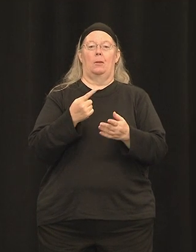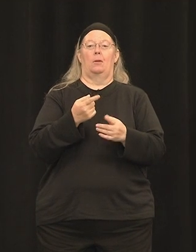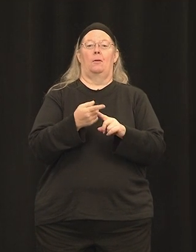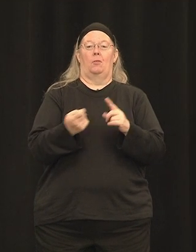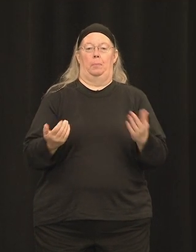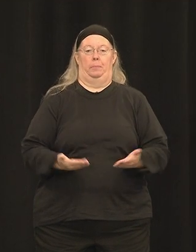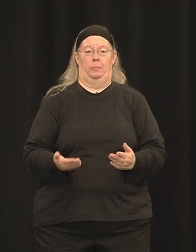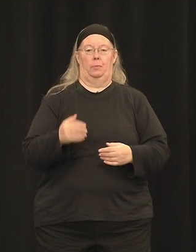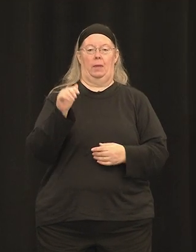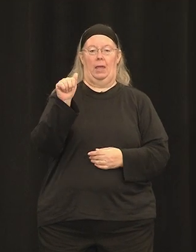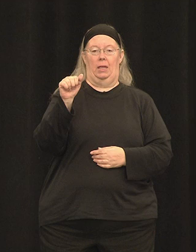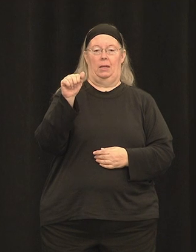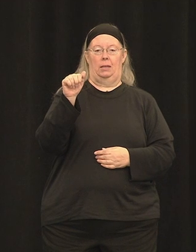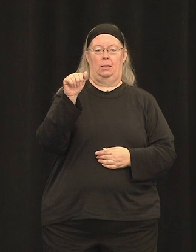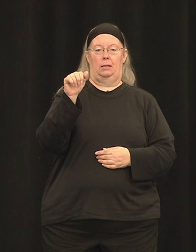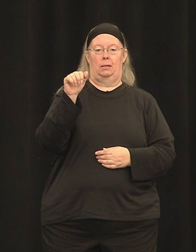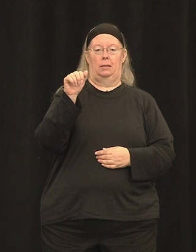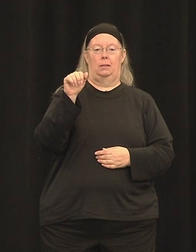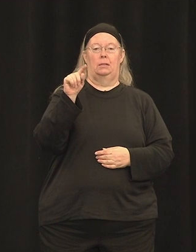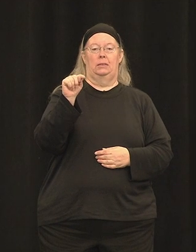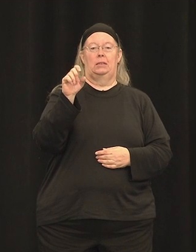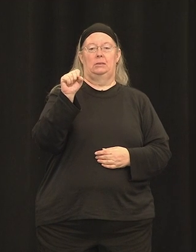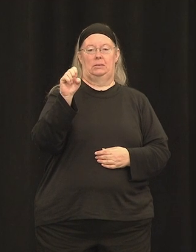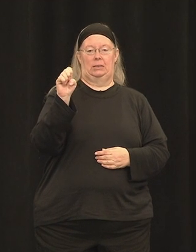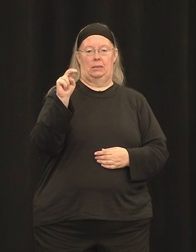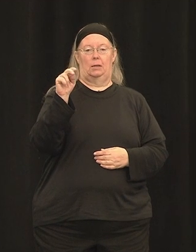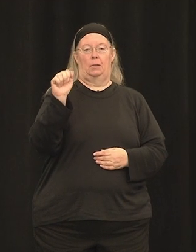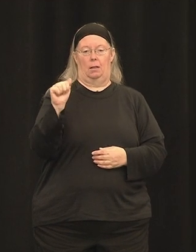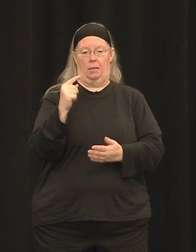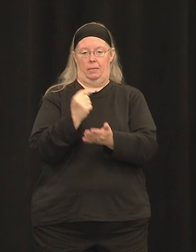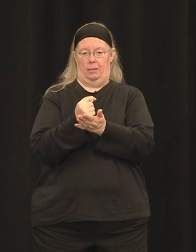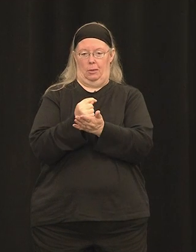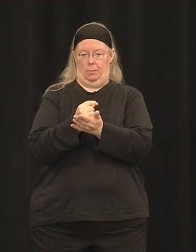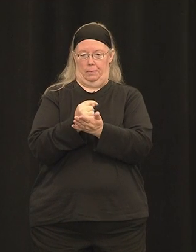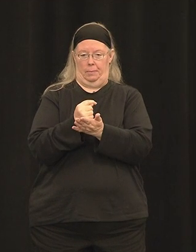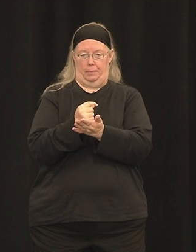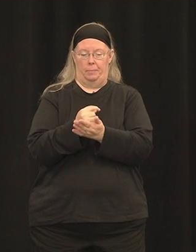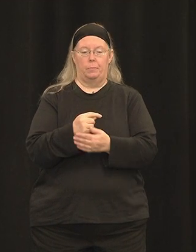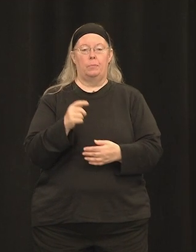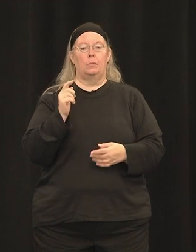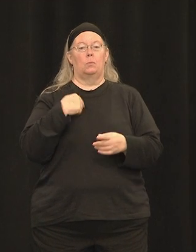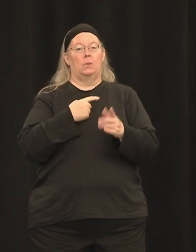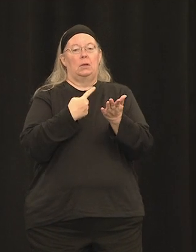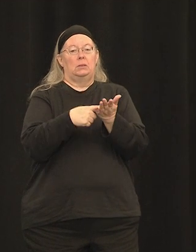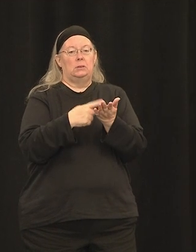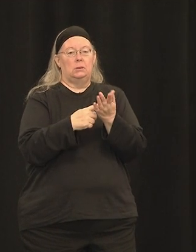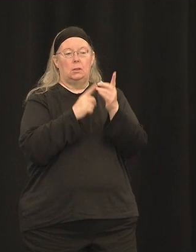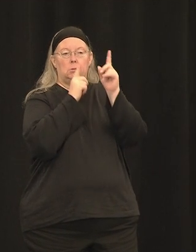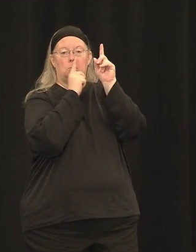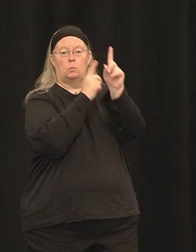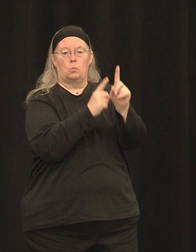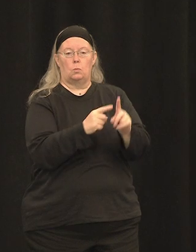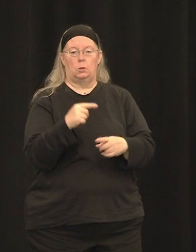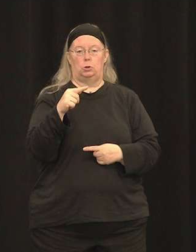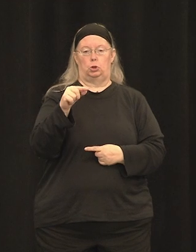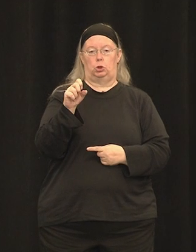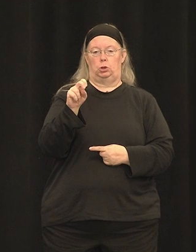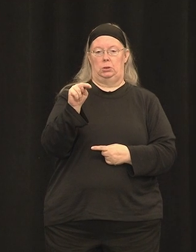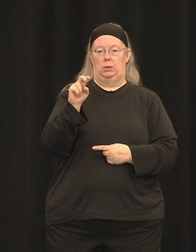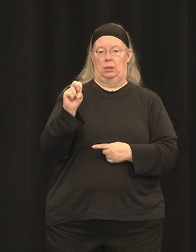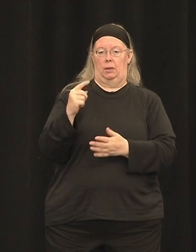To discuss our efforts to develop a gene therapy to correct the visual impairment associated with Usher syndrome